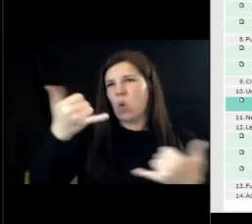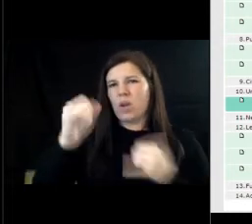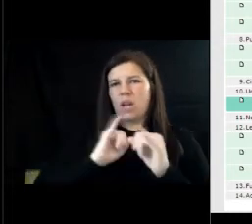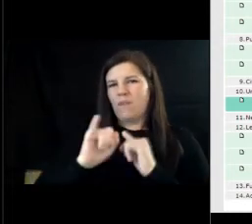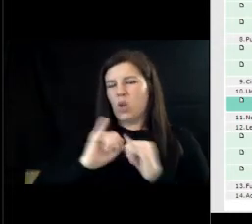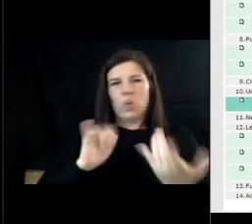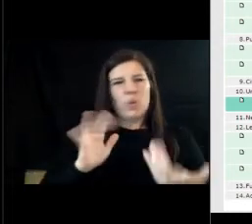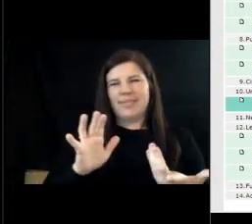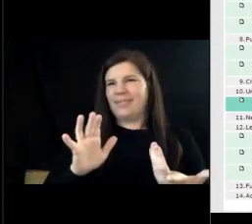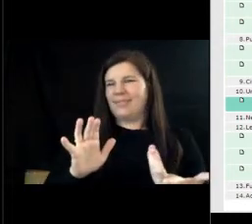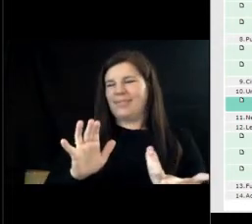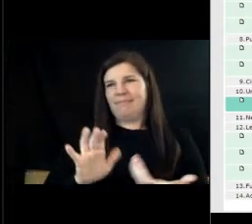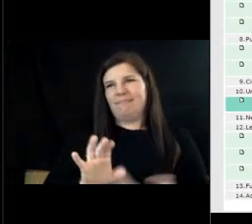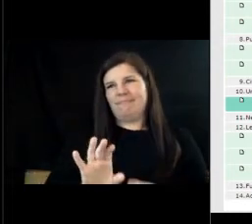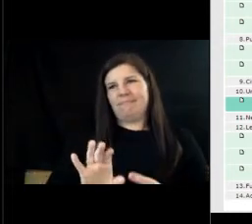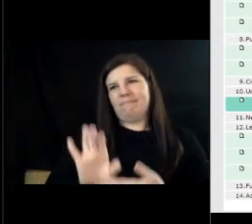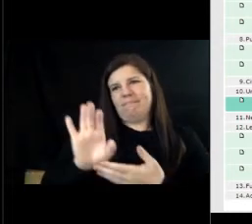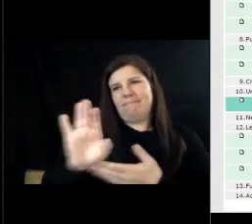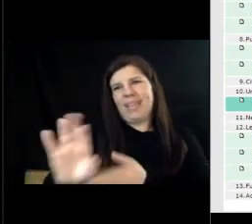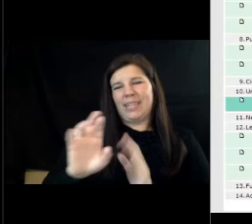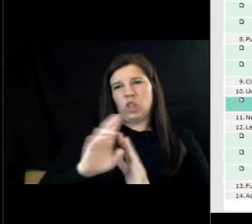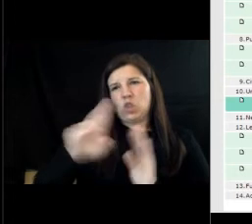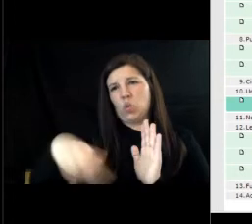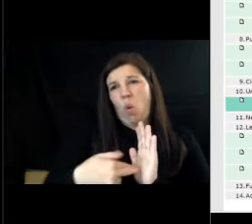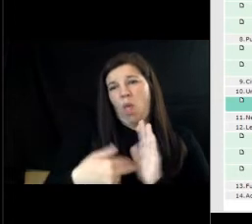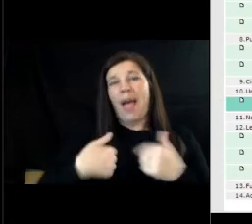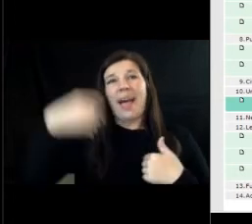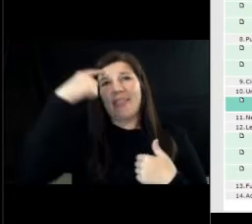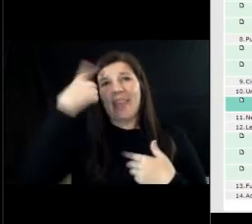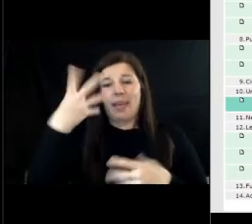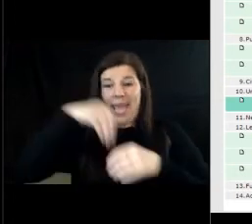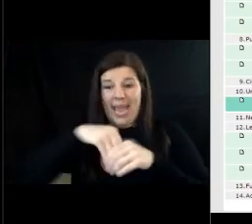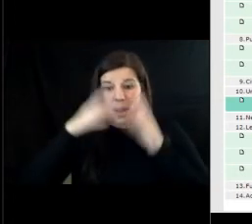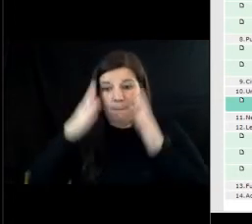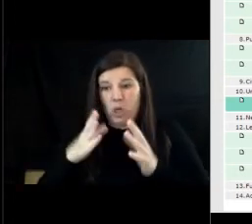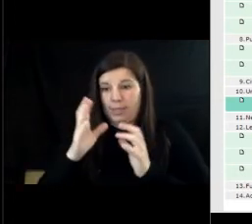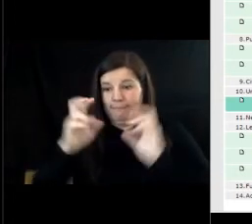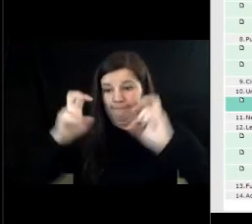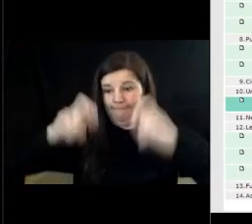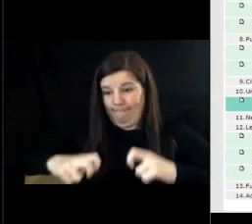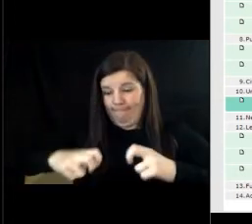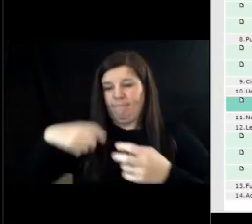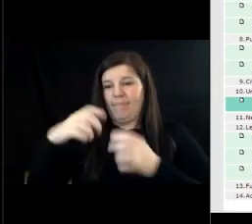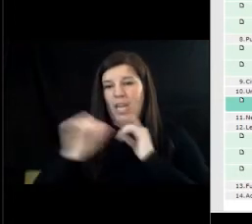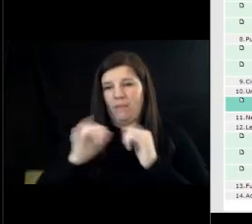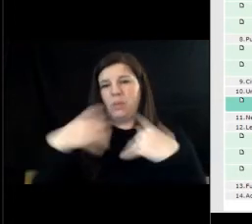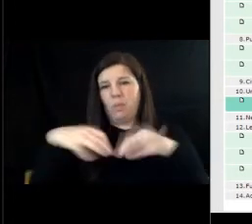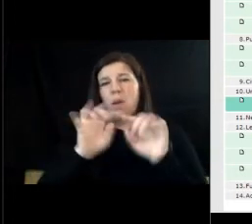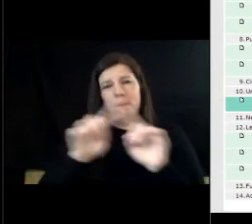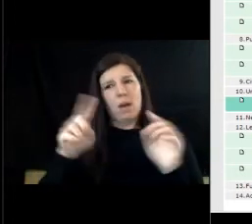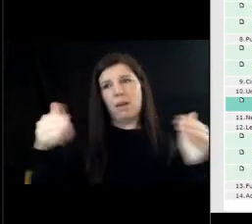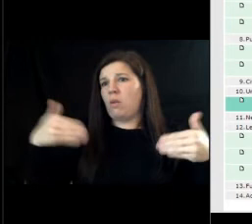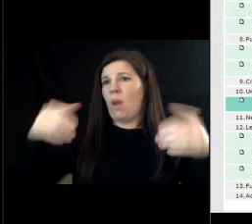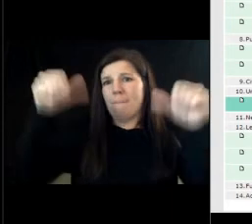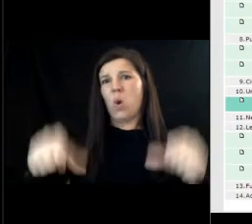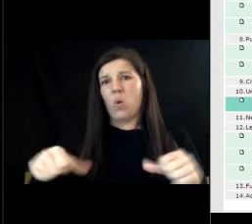that's your role um i think in-person interviews may be important but let's get the post out there as soon as possible okay we can do that would you